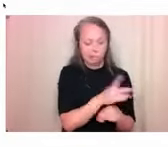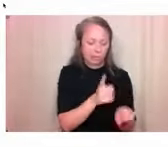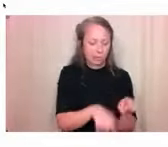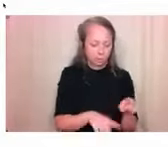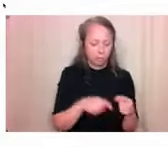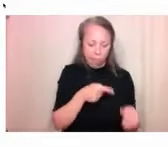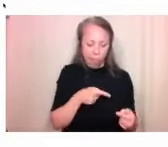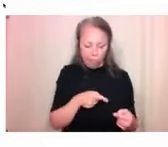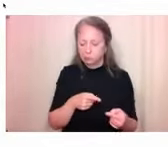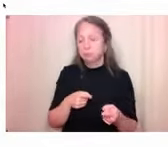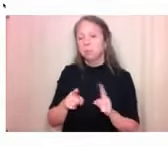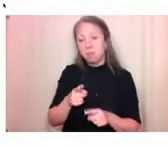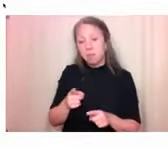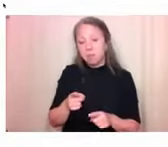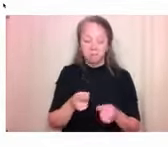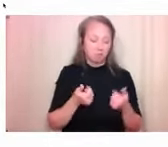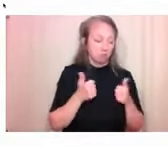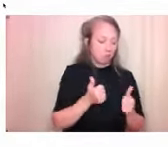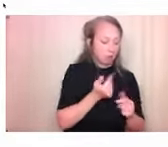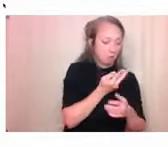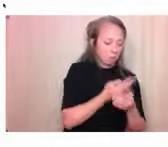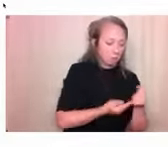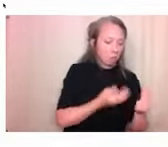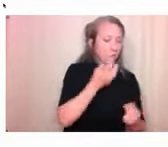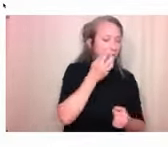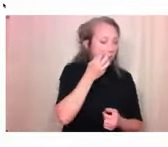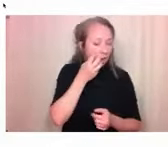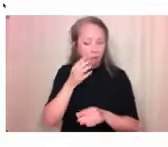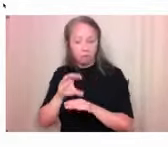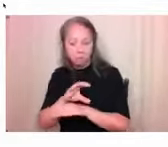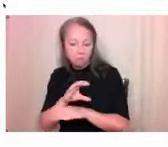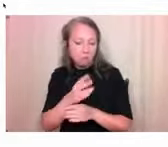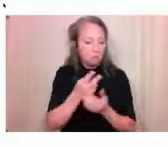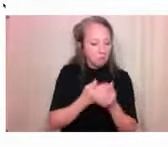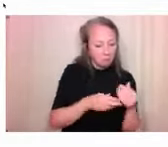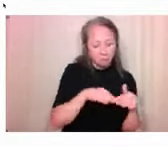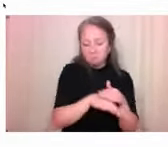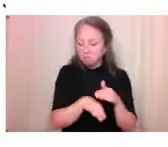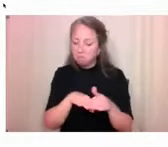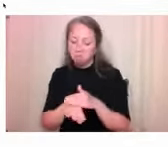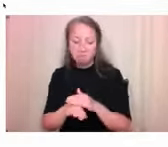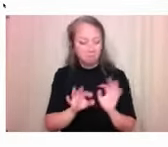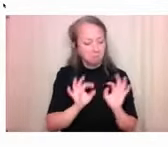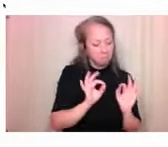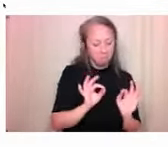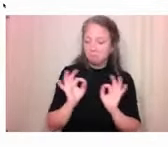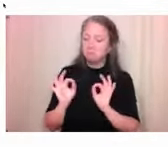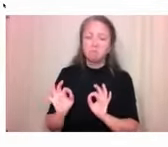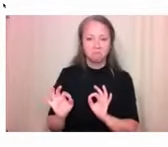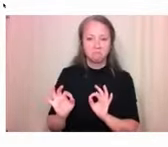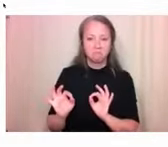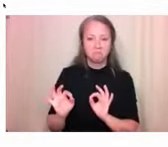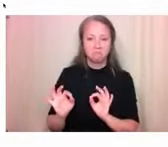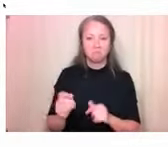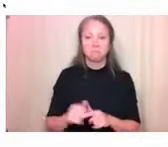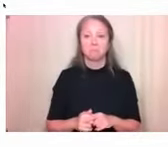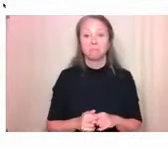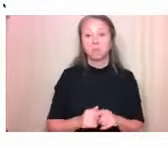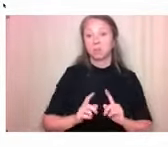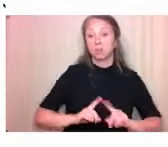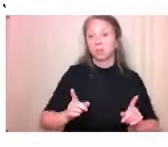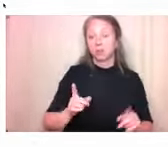simple, very straightforward ways to access it. But like you said, I think it's just a preference thing as well at some point too. Awesome.